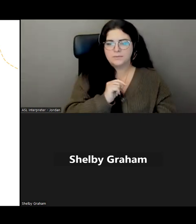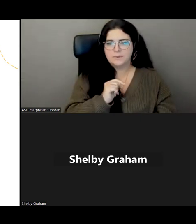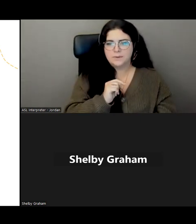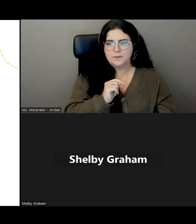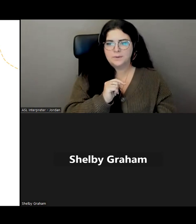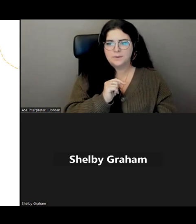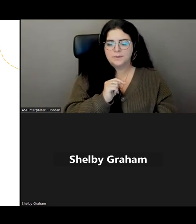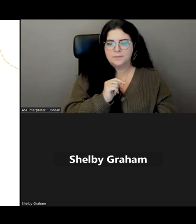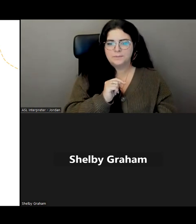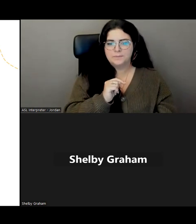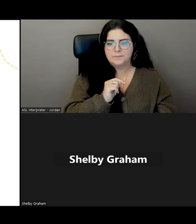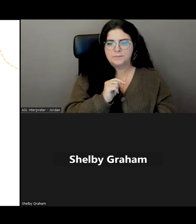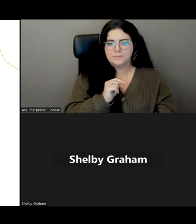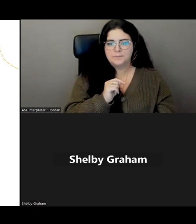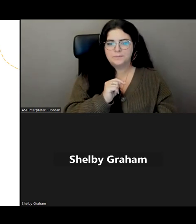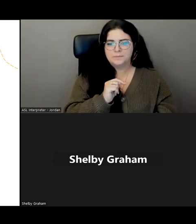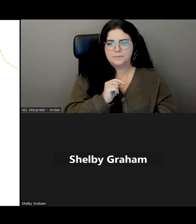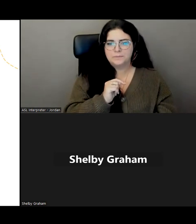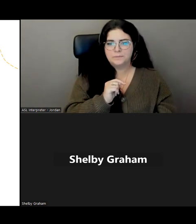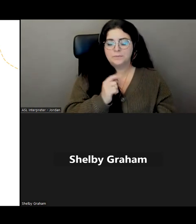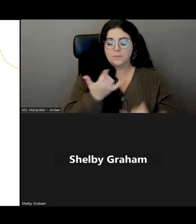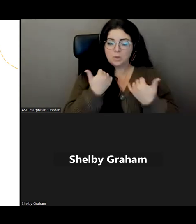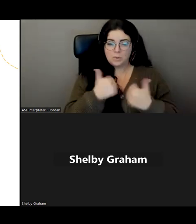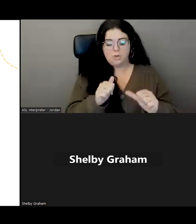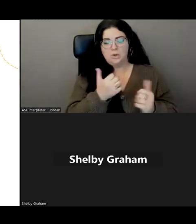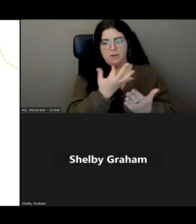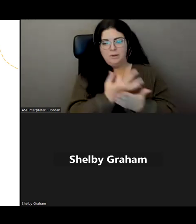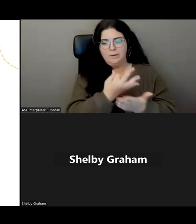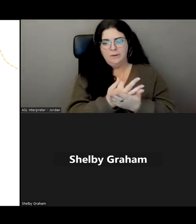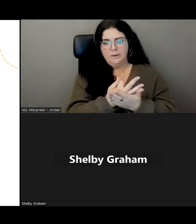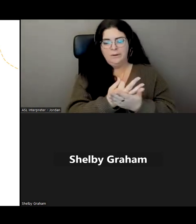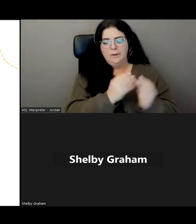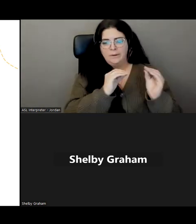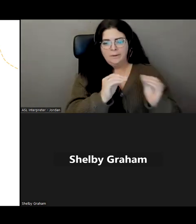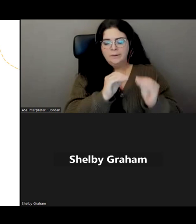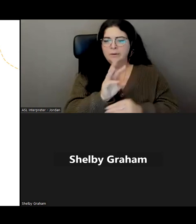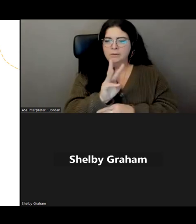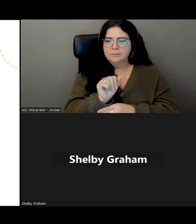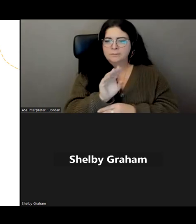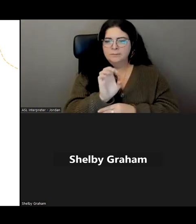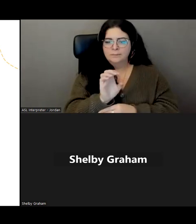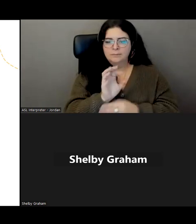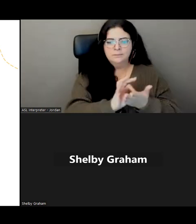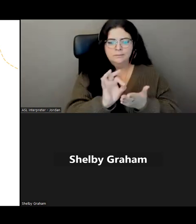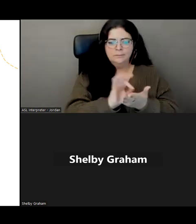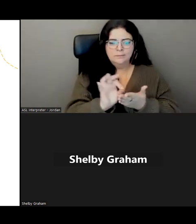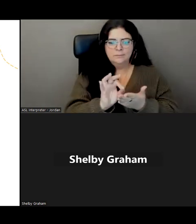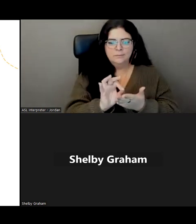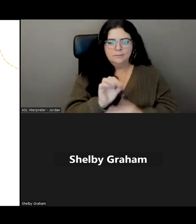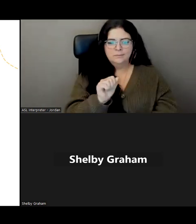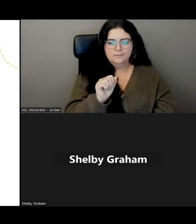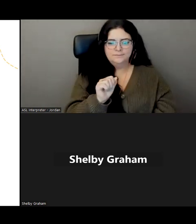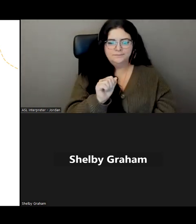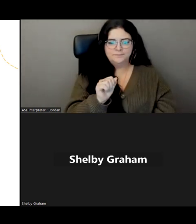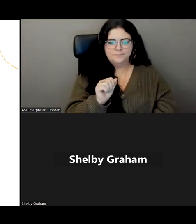And although we are trying to get into financial literacy to be able to teach like Wave Accounting or QuickBooks, we haven't developed a curriculum